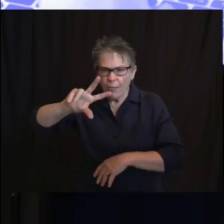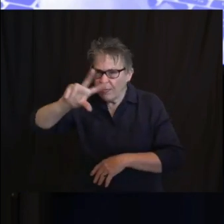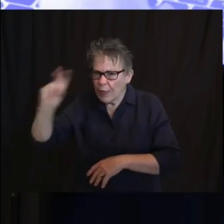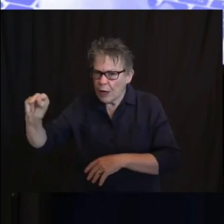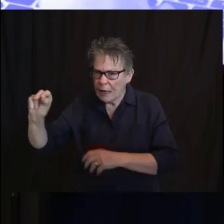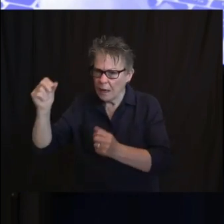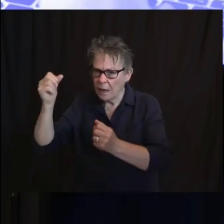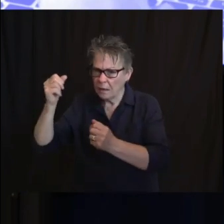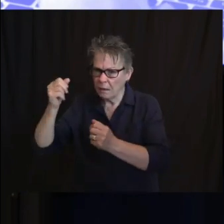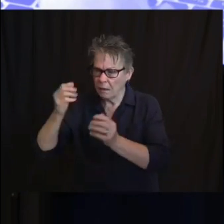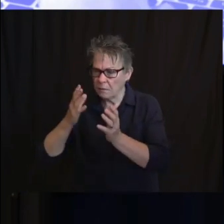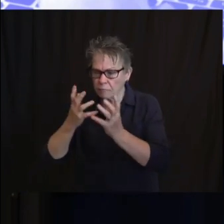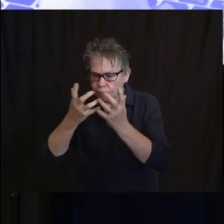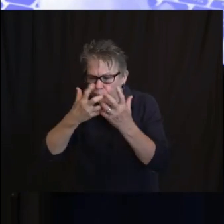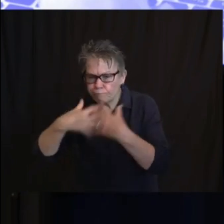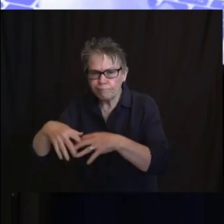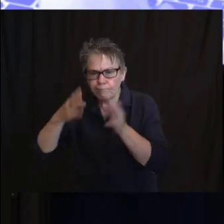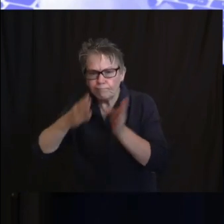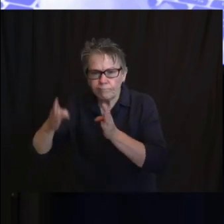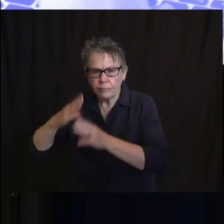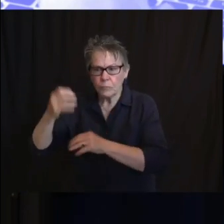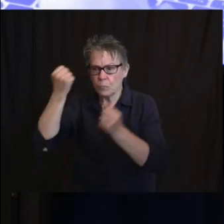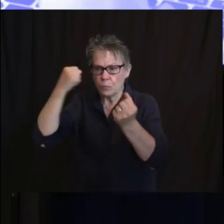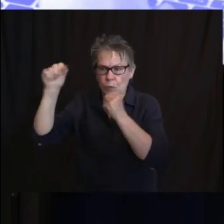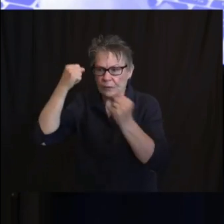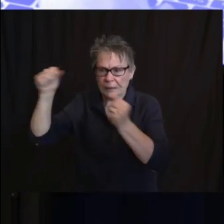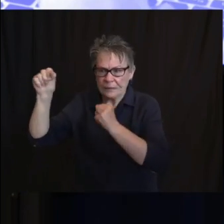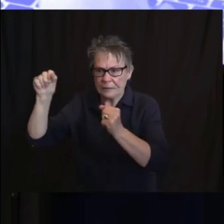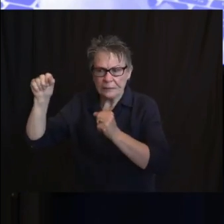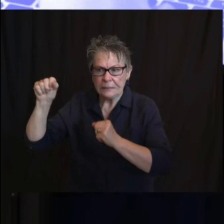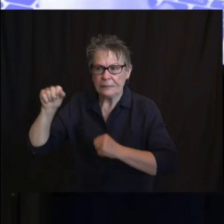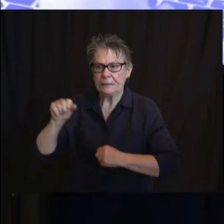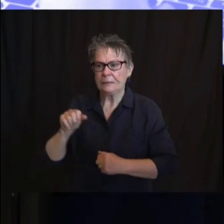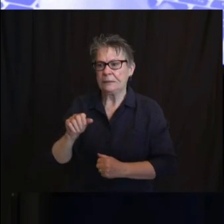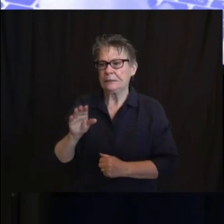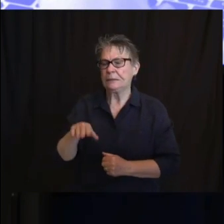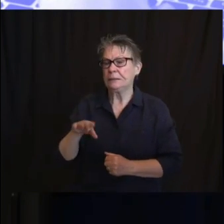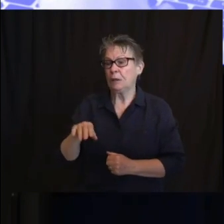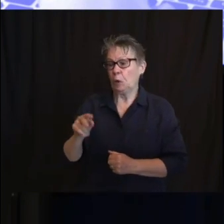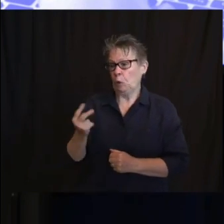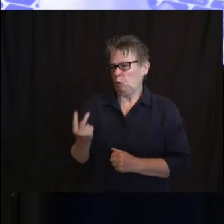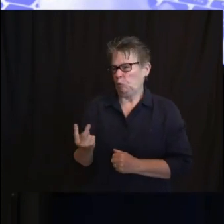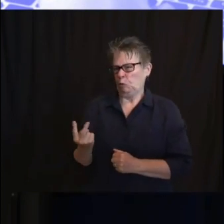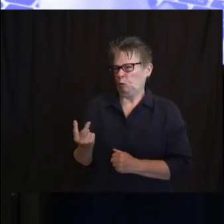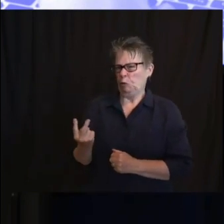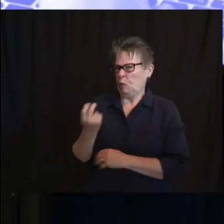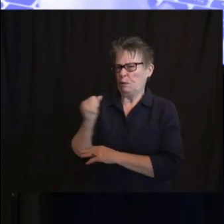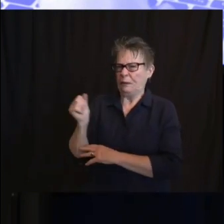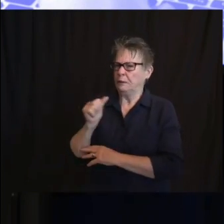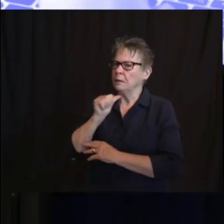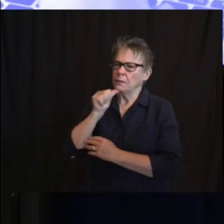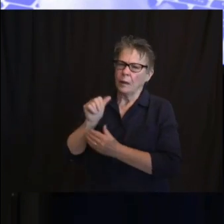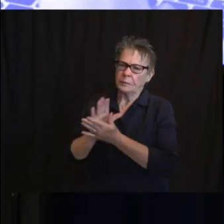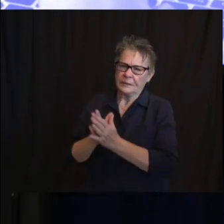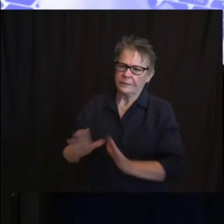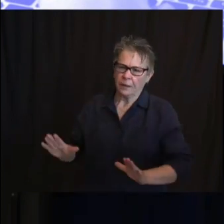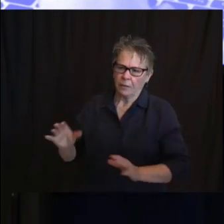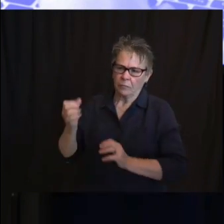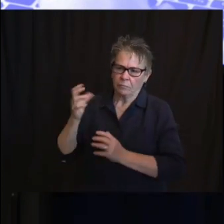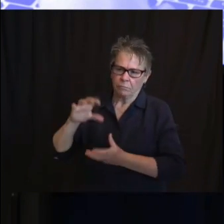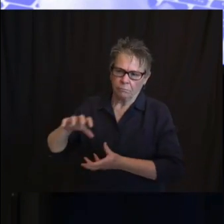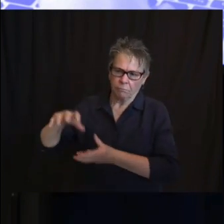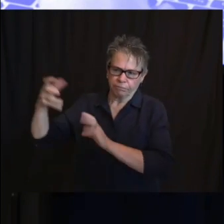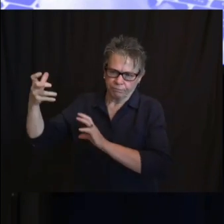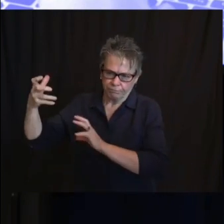peacefully and those were in Atlantic City where the ROC received reports of 12 arrests from yesterday